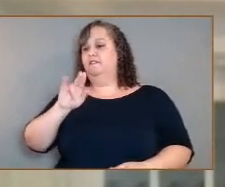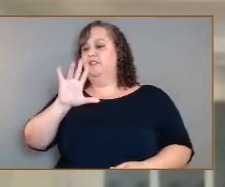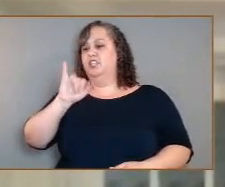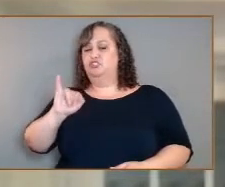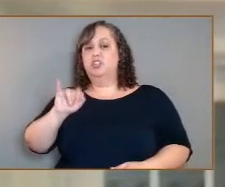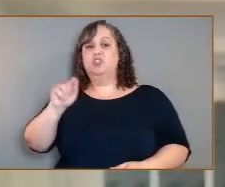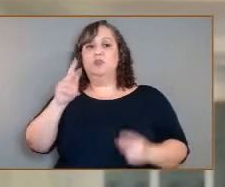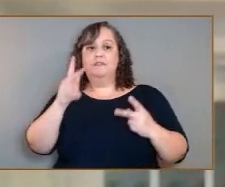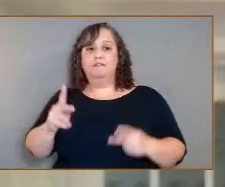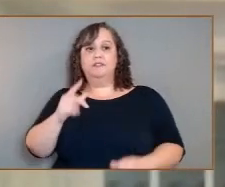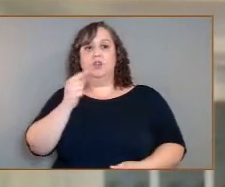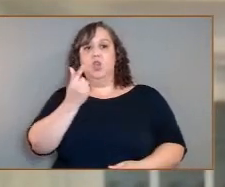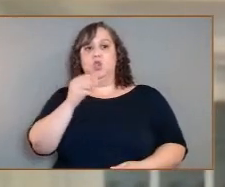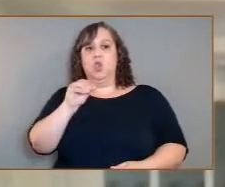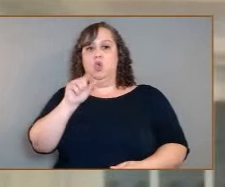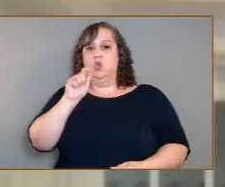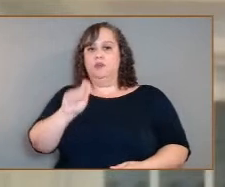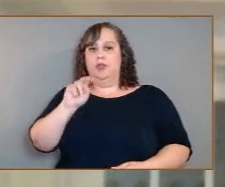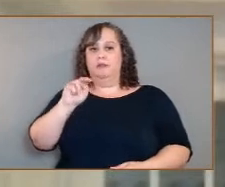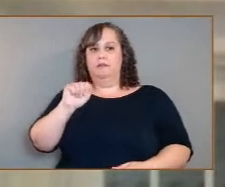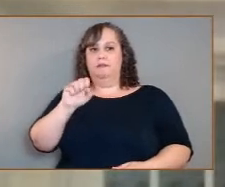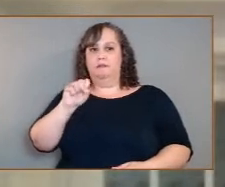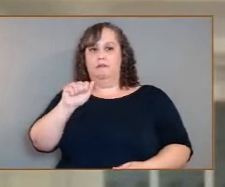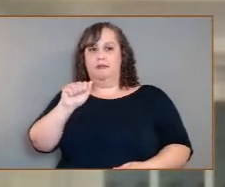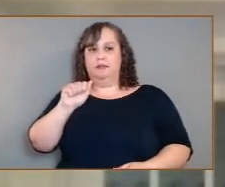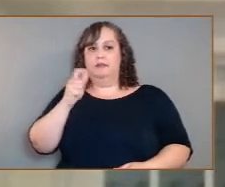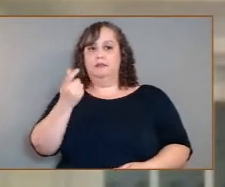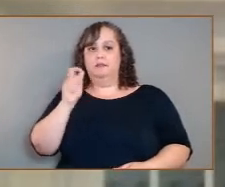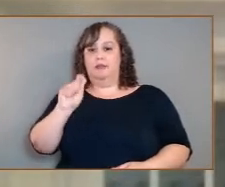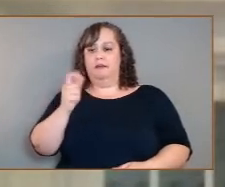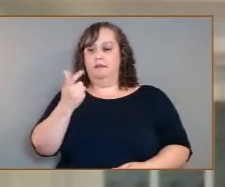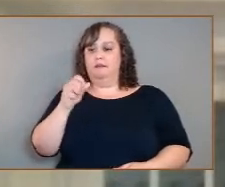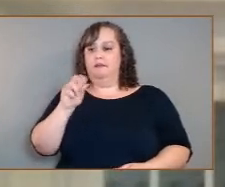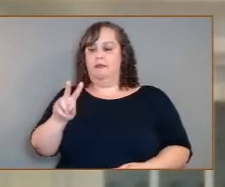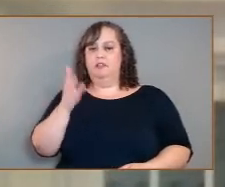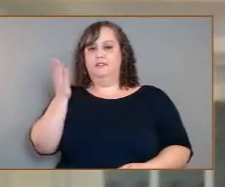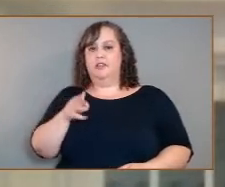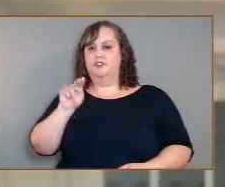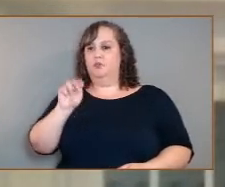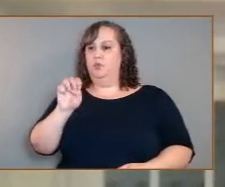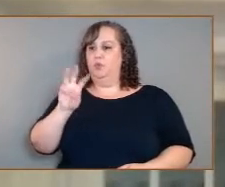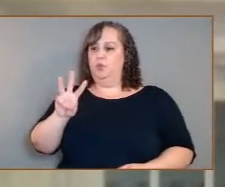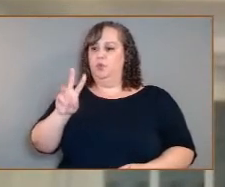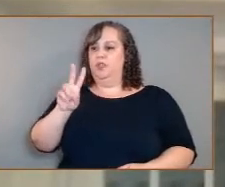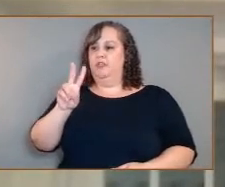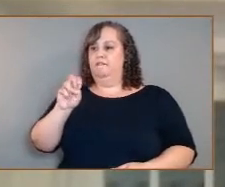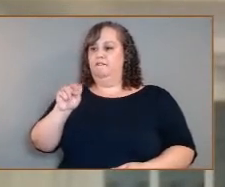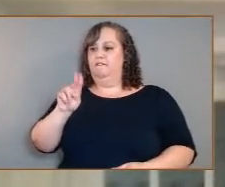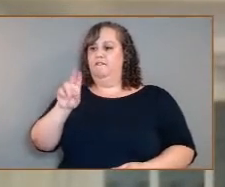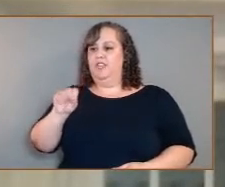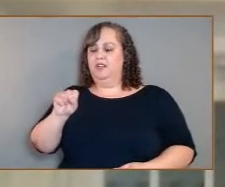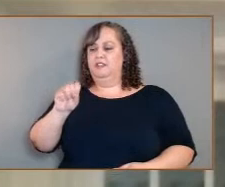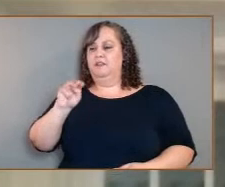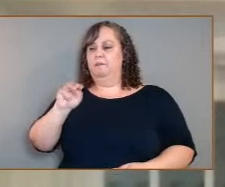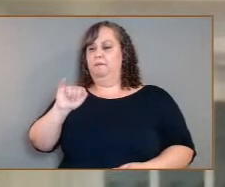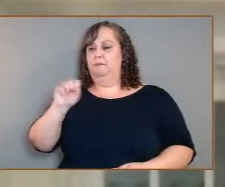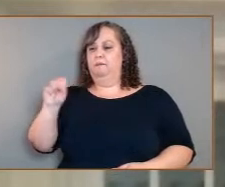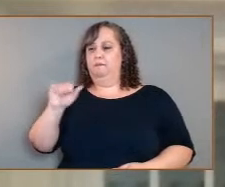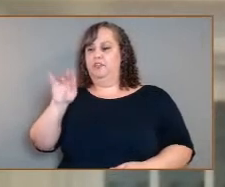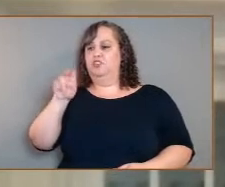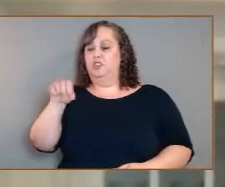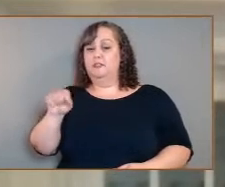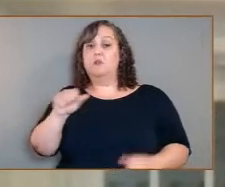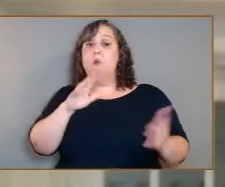gov slash new Venus missions. And you can also follow us on at NASA